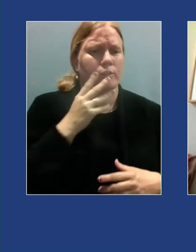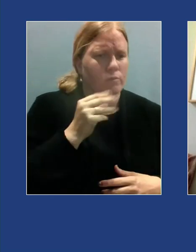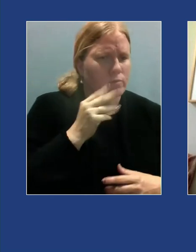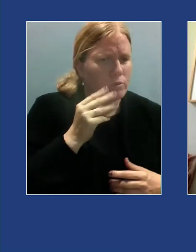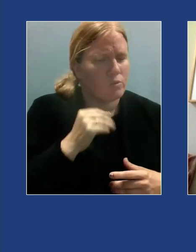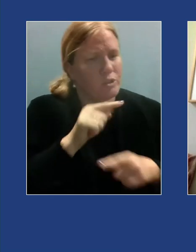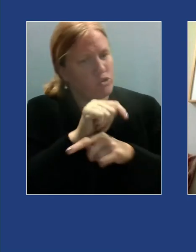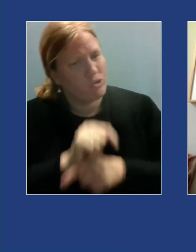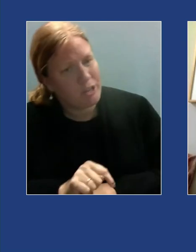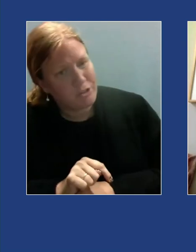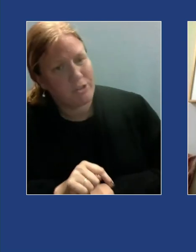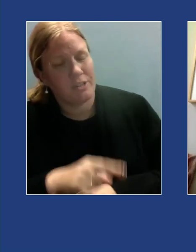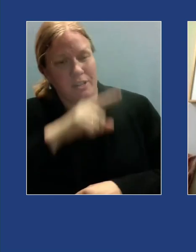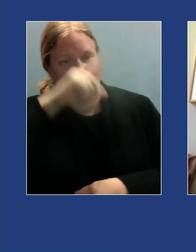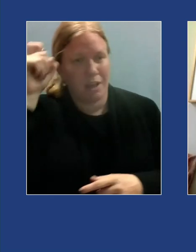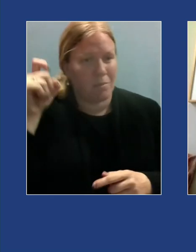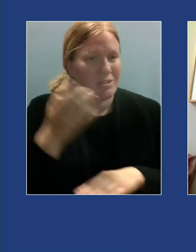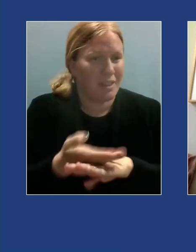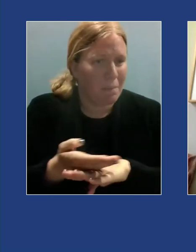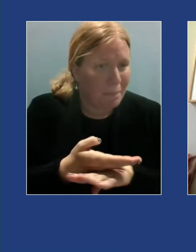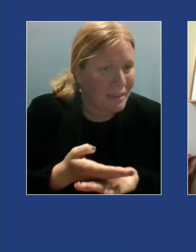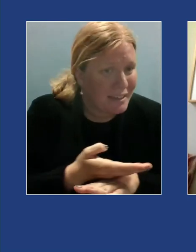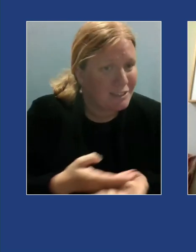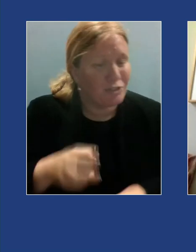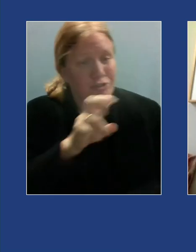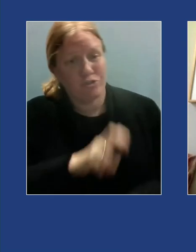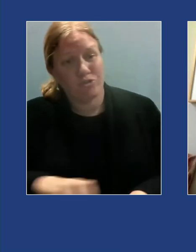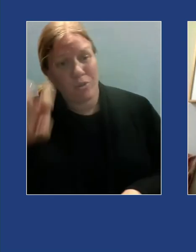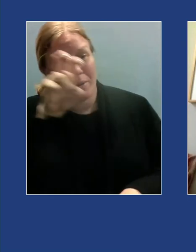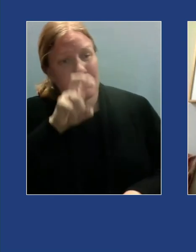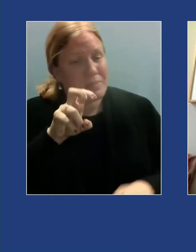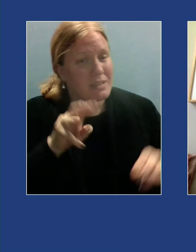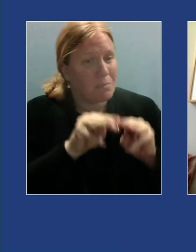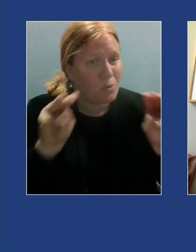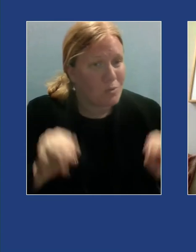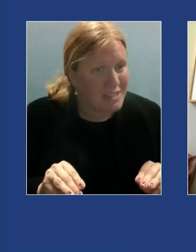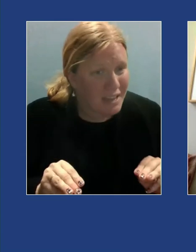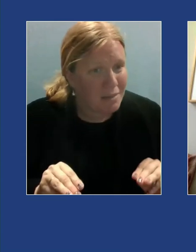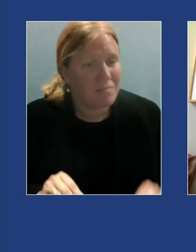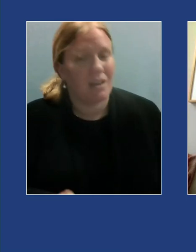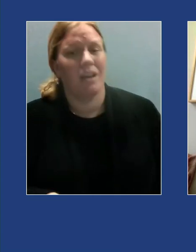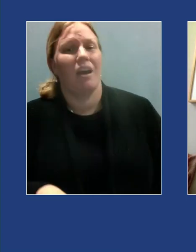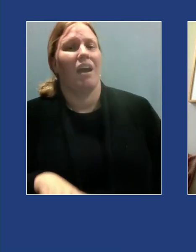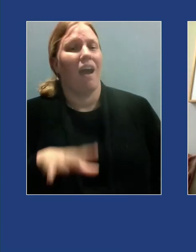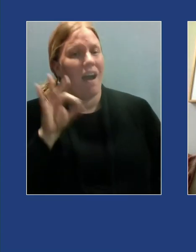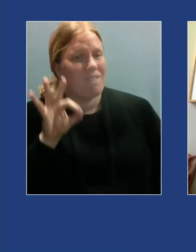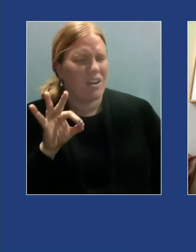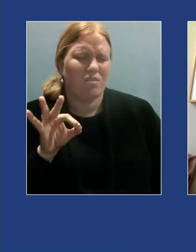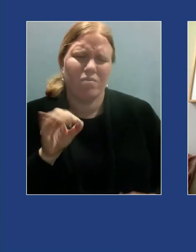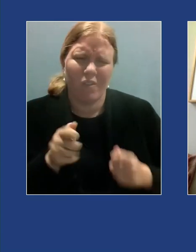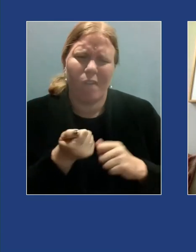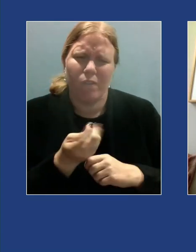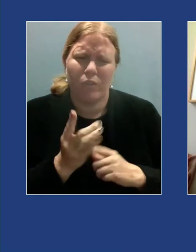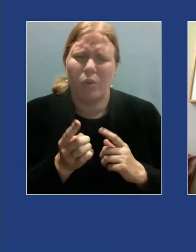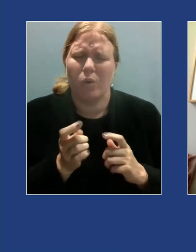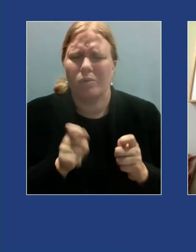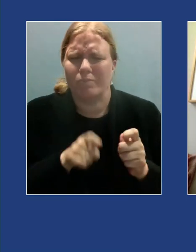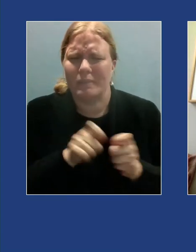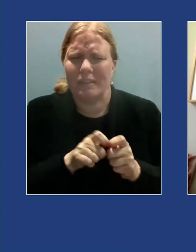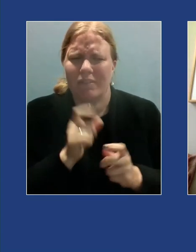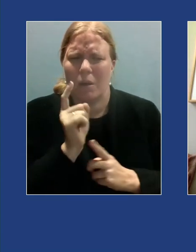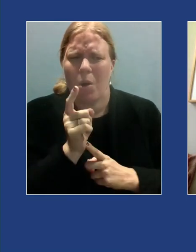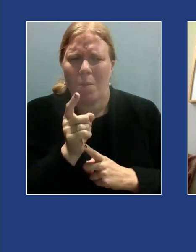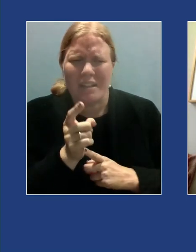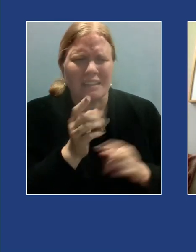weekends at the beach with cousins trips to museum but when I zero in on some of the particular moments the patterns the dynamics